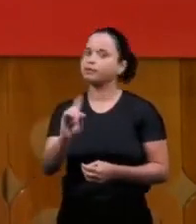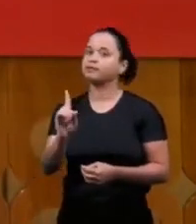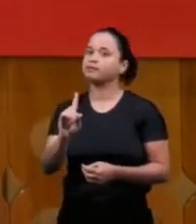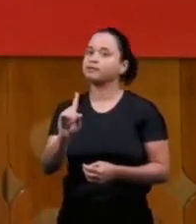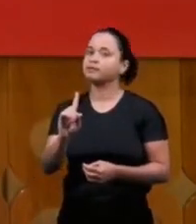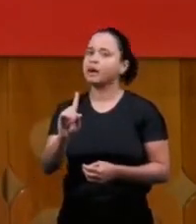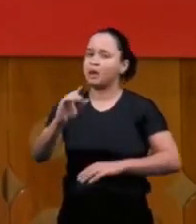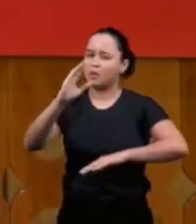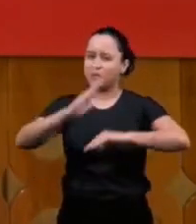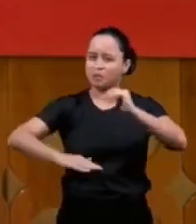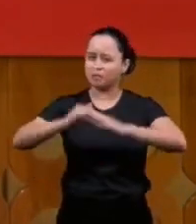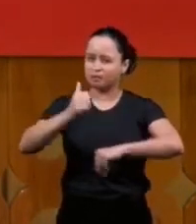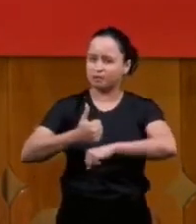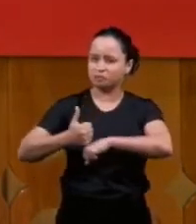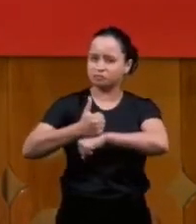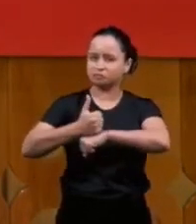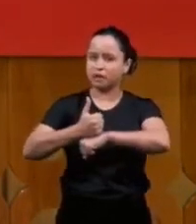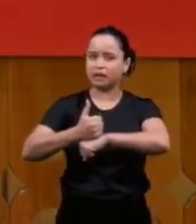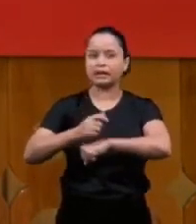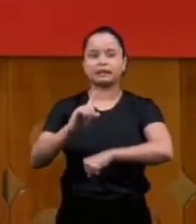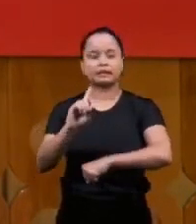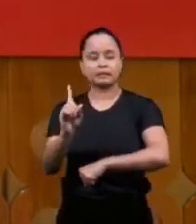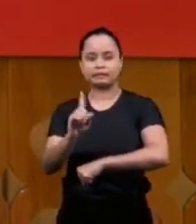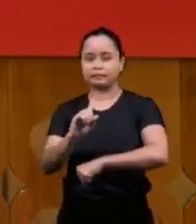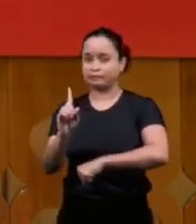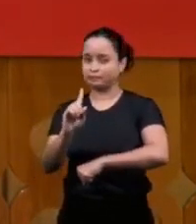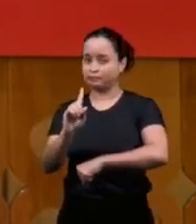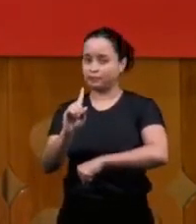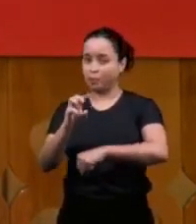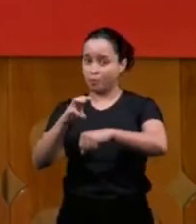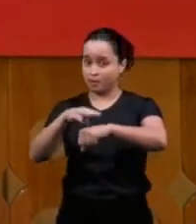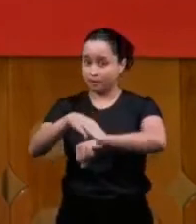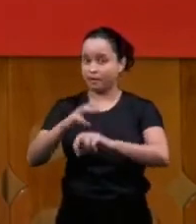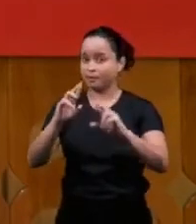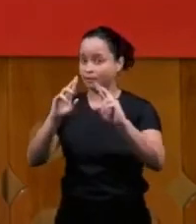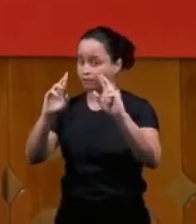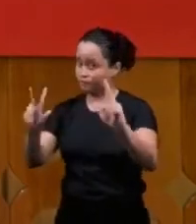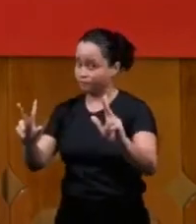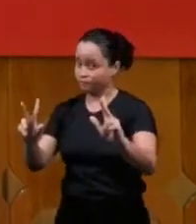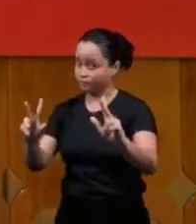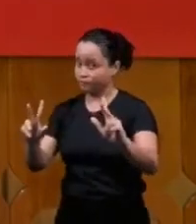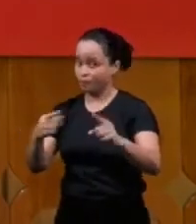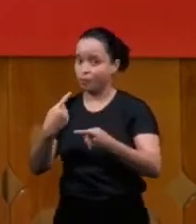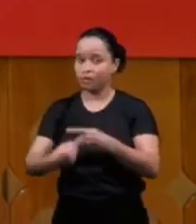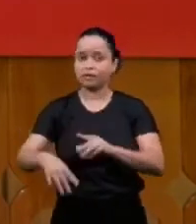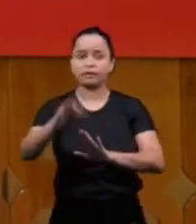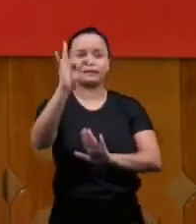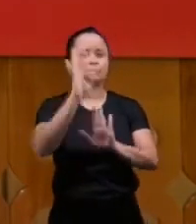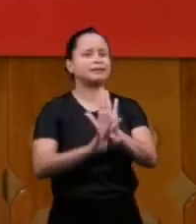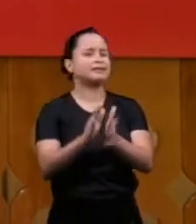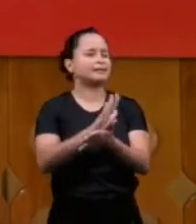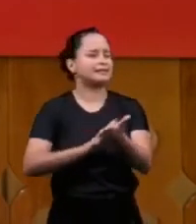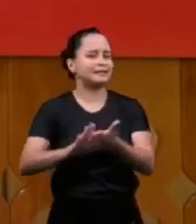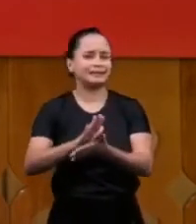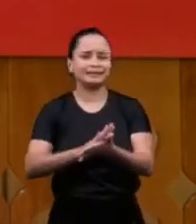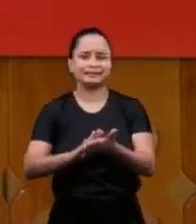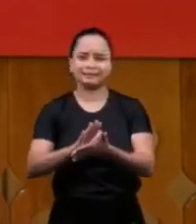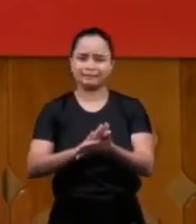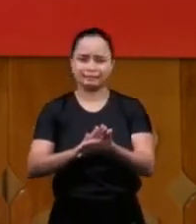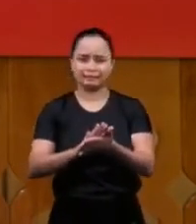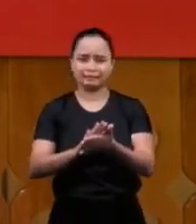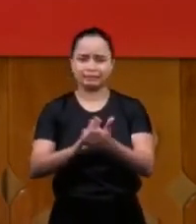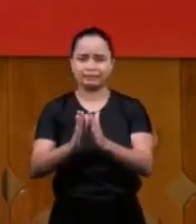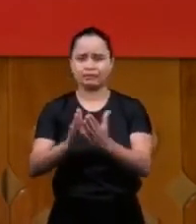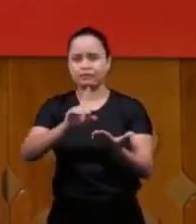not a title nor a profession in no text there is not